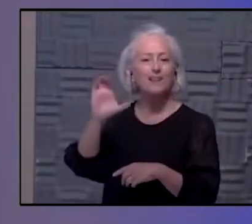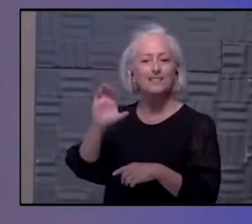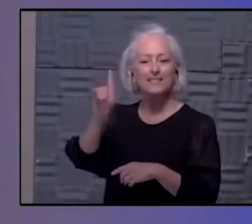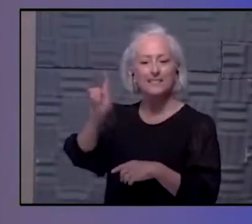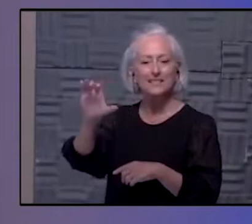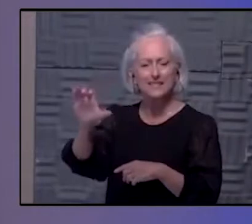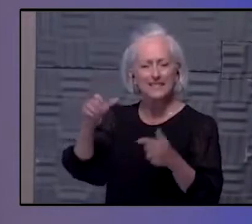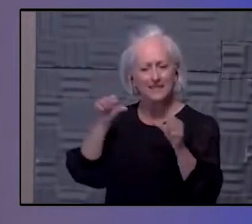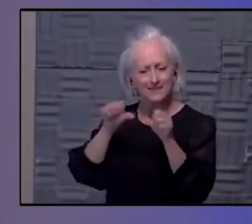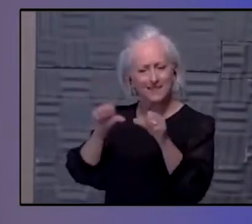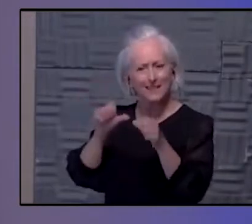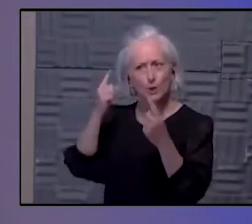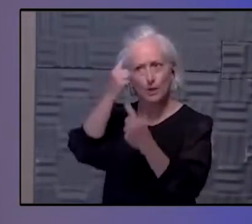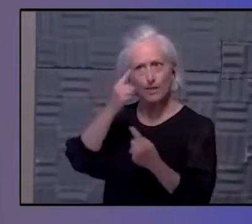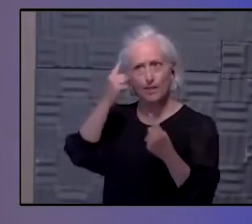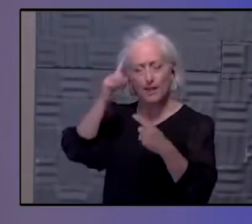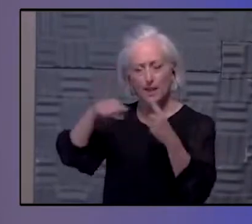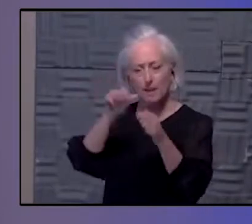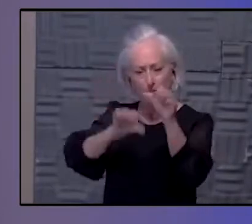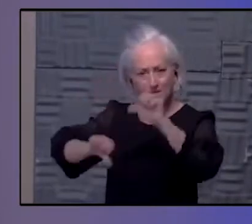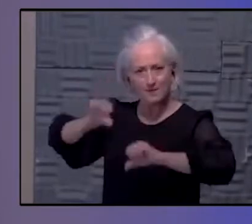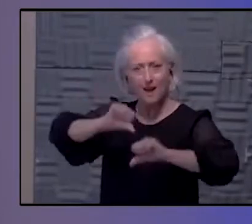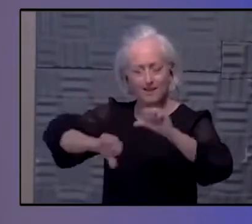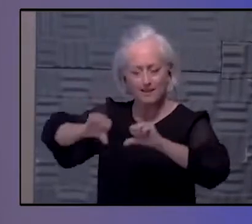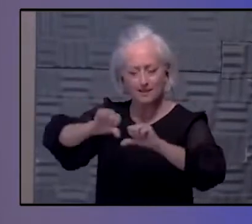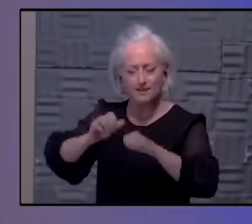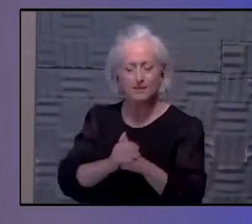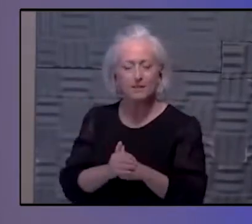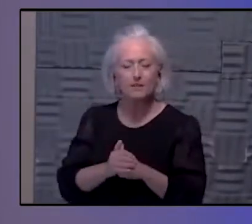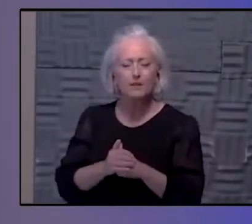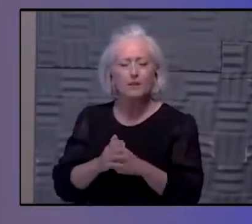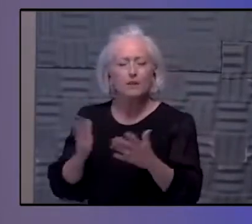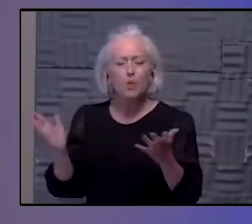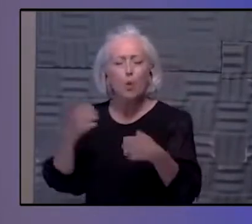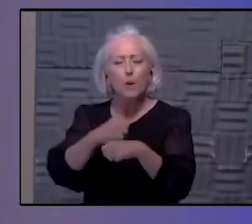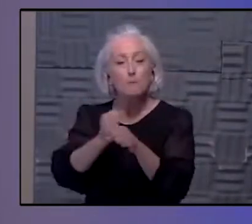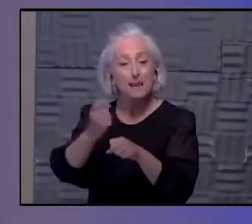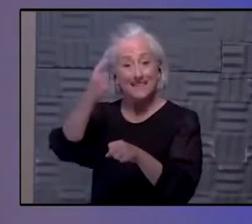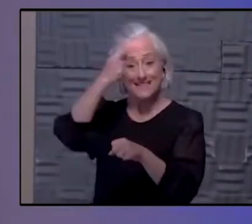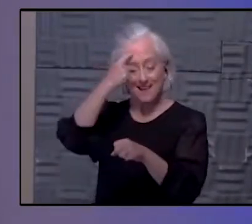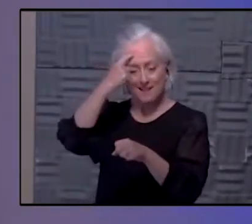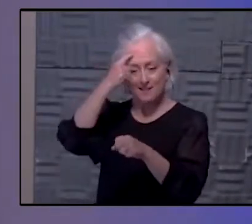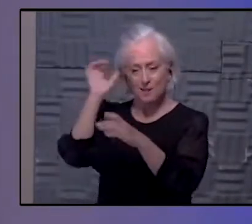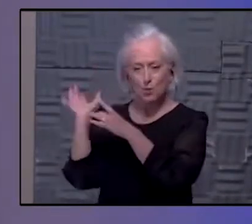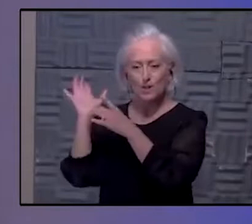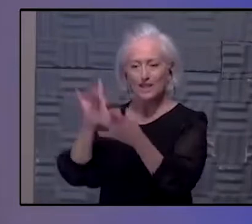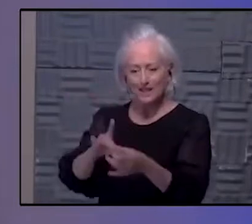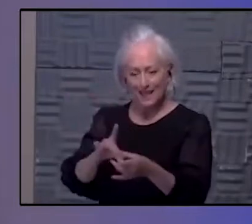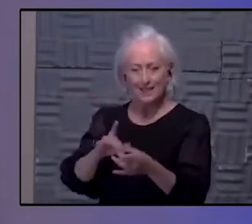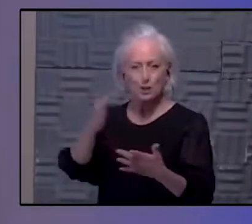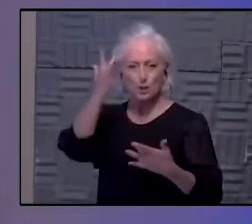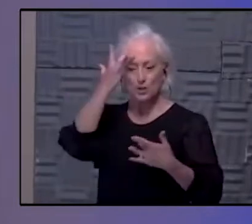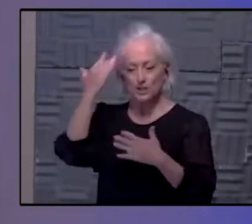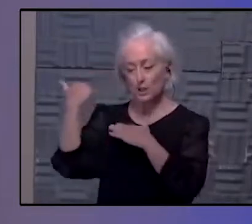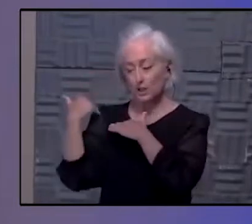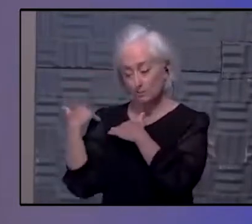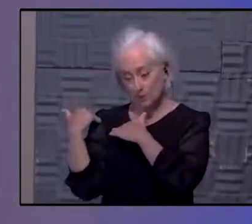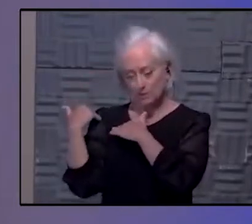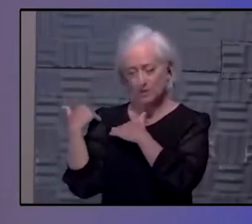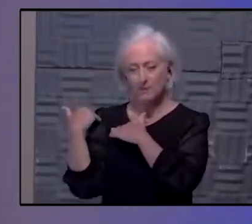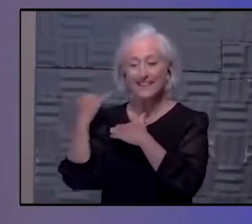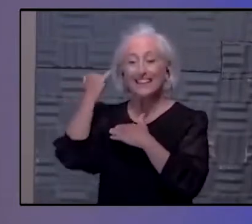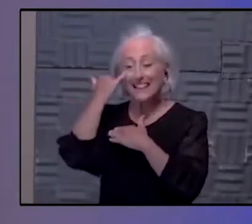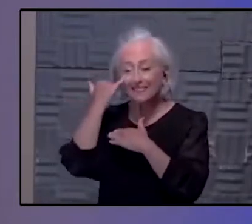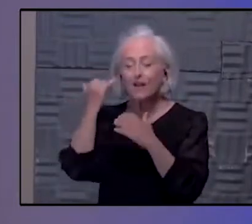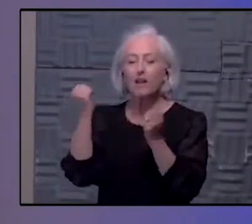considering the science and what makes sense given where we are with disease burden, which will get better if everybody vaccinates. The